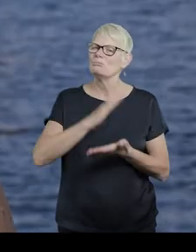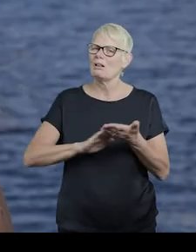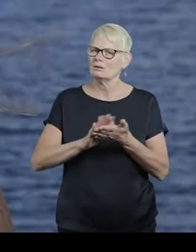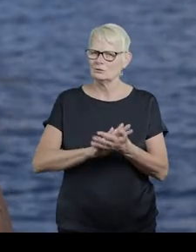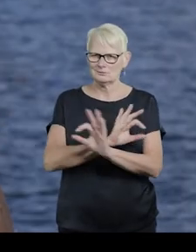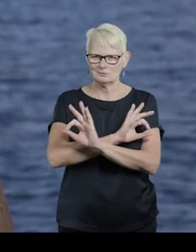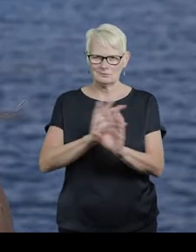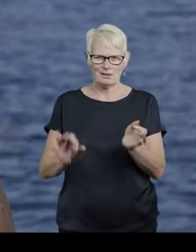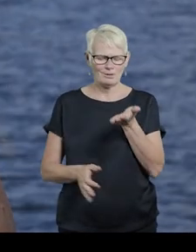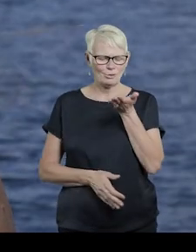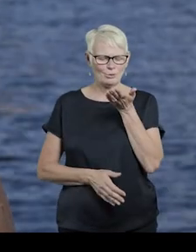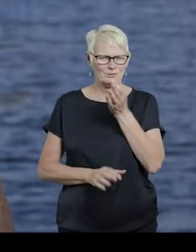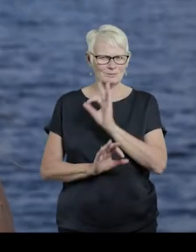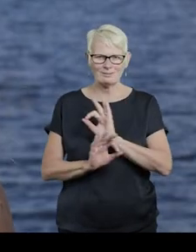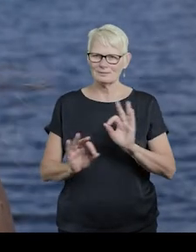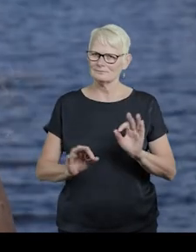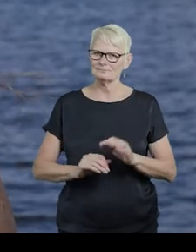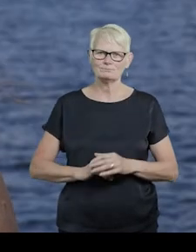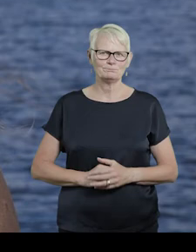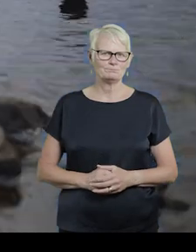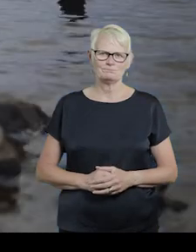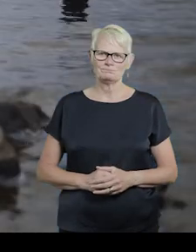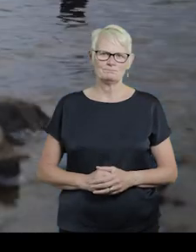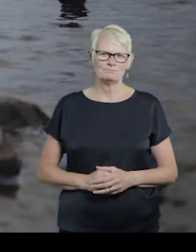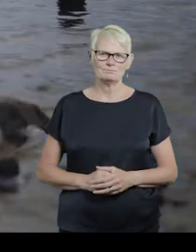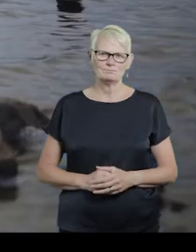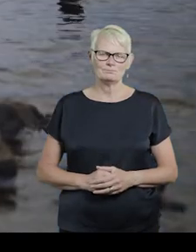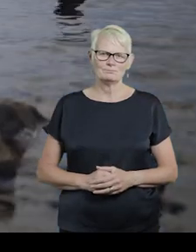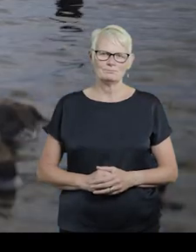No apologies. No apologies.